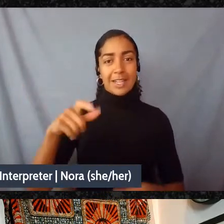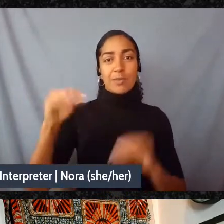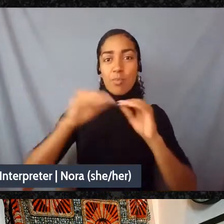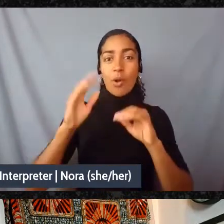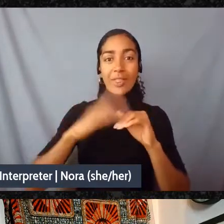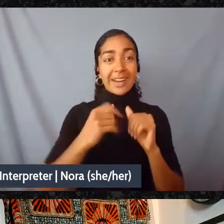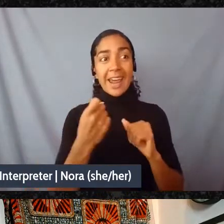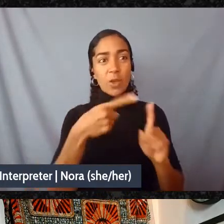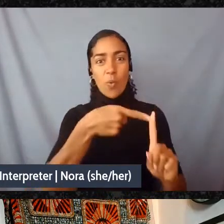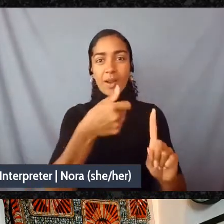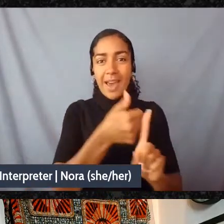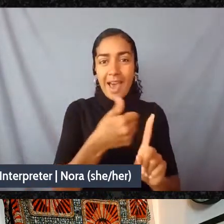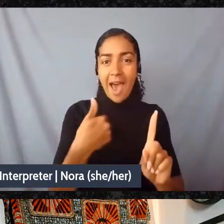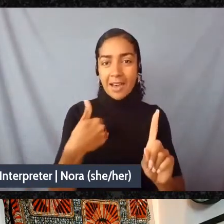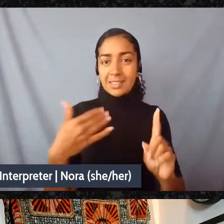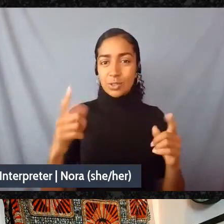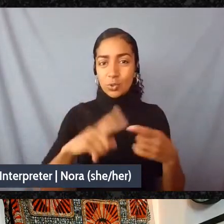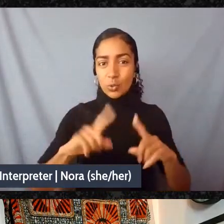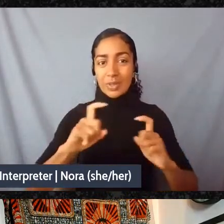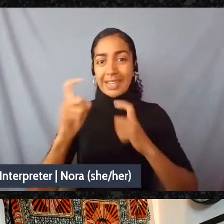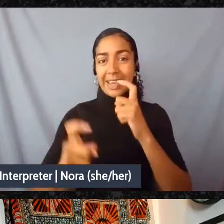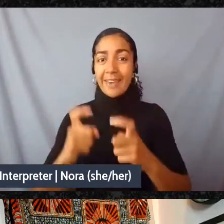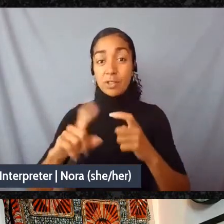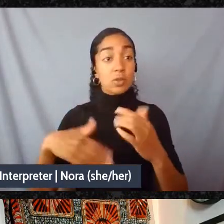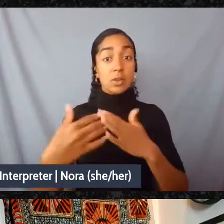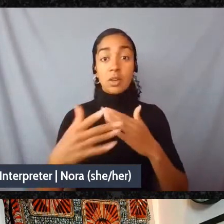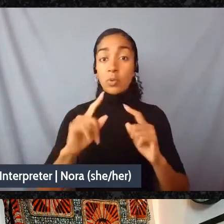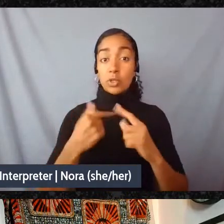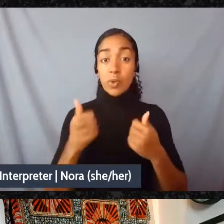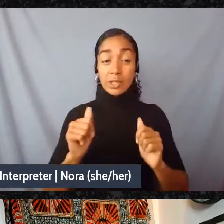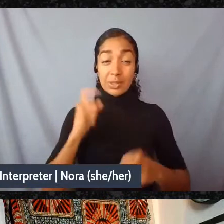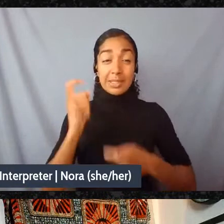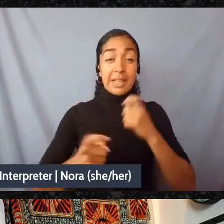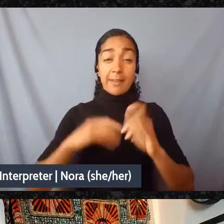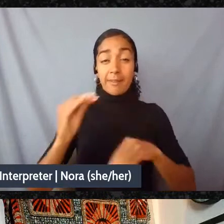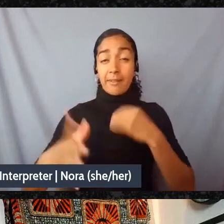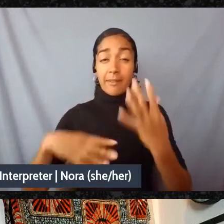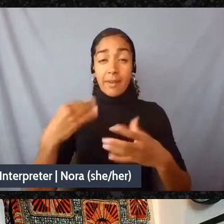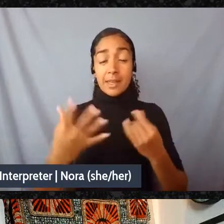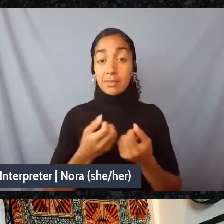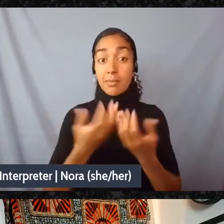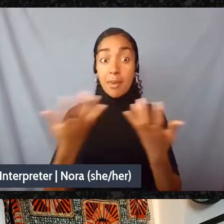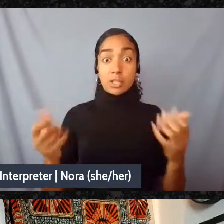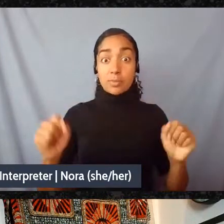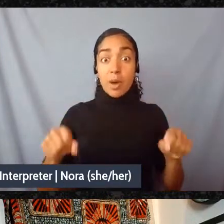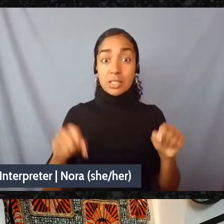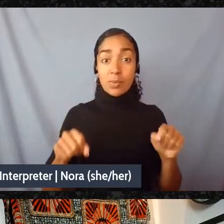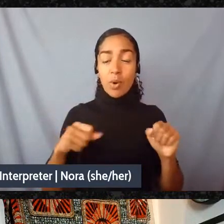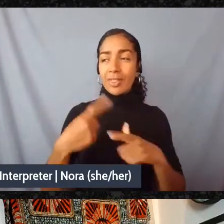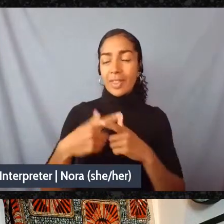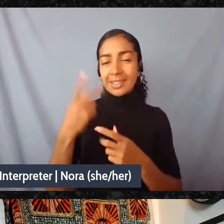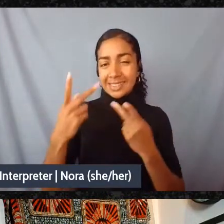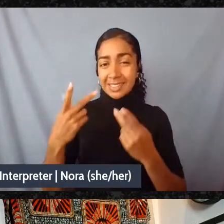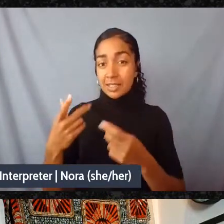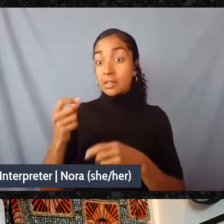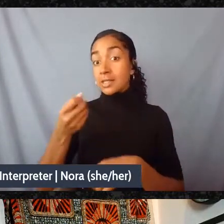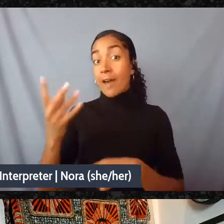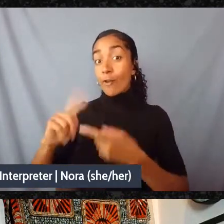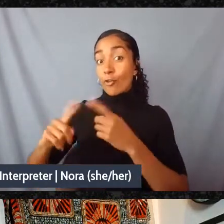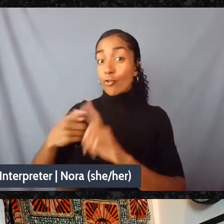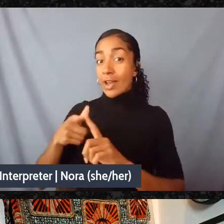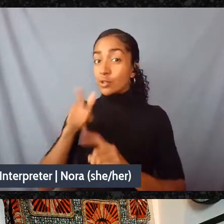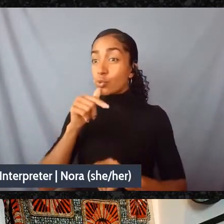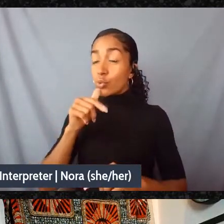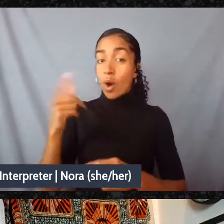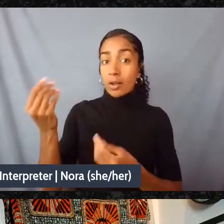when we're all trying to give our maximum, then something else, you know, I have several friends who are, you know, bringing me up to speed like